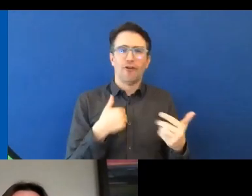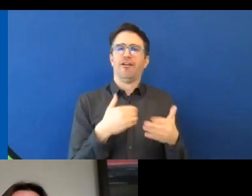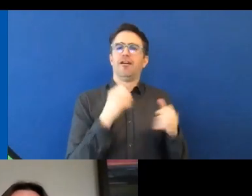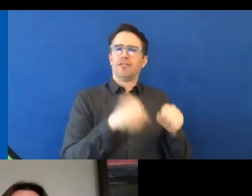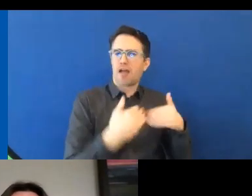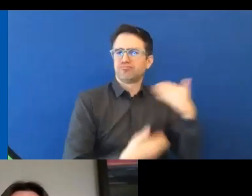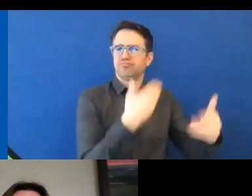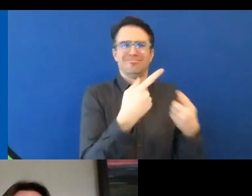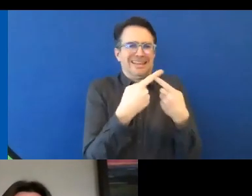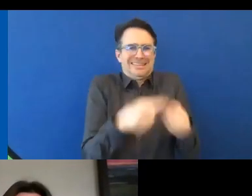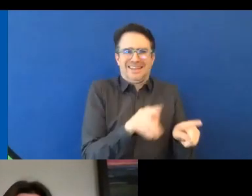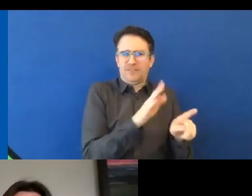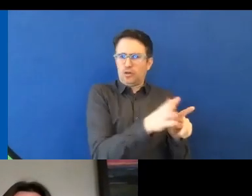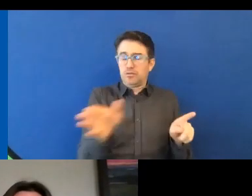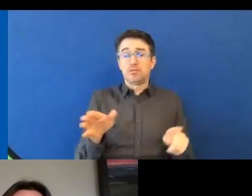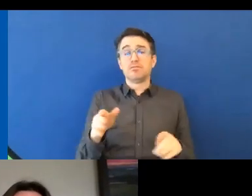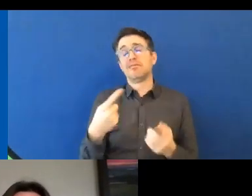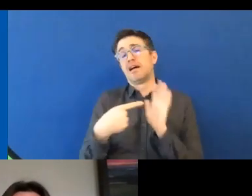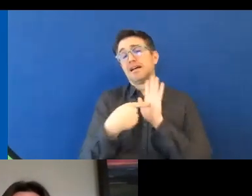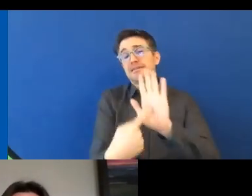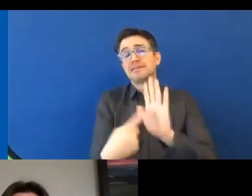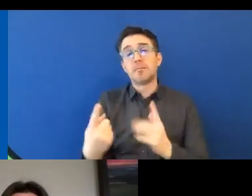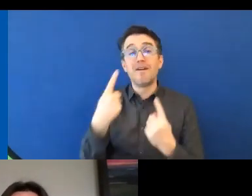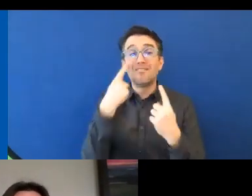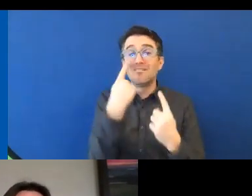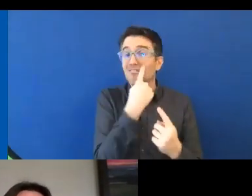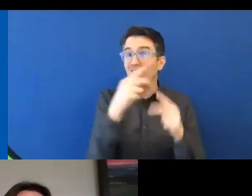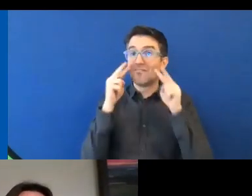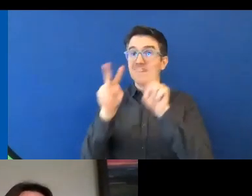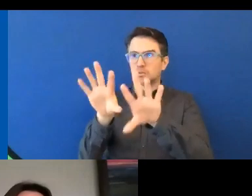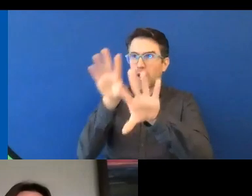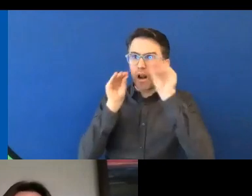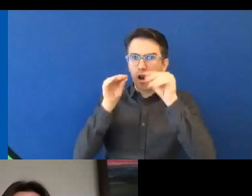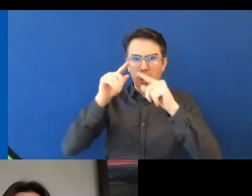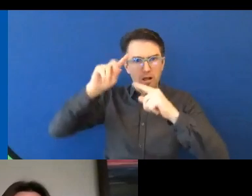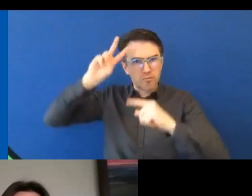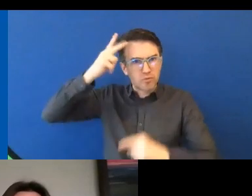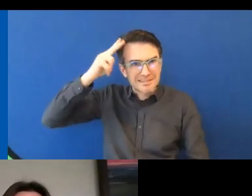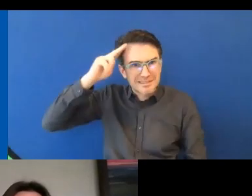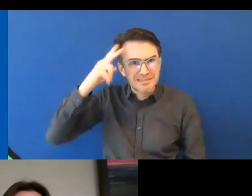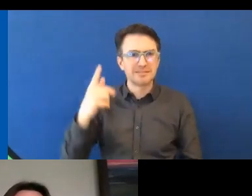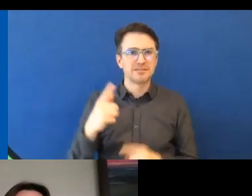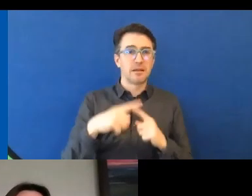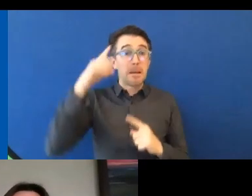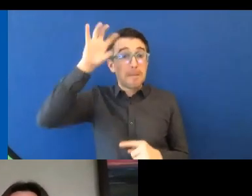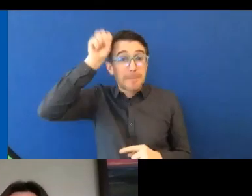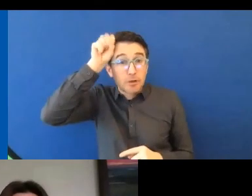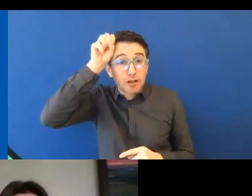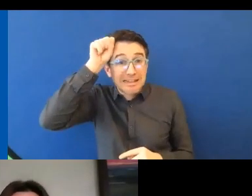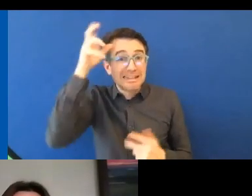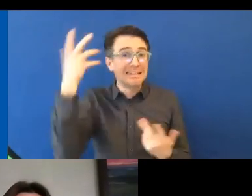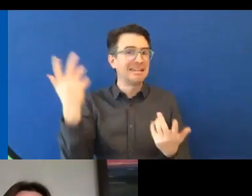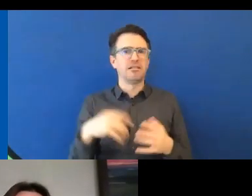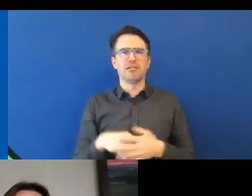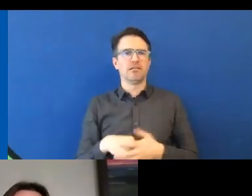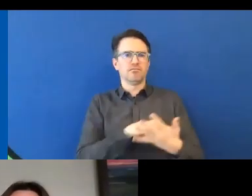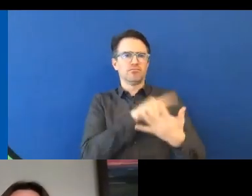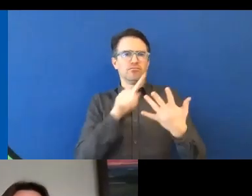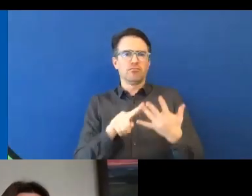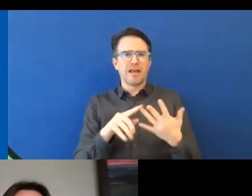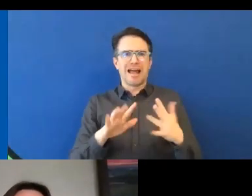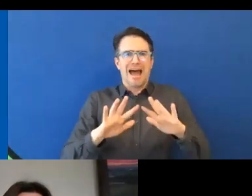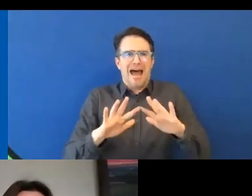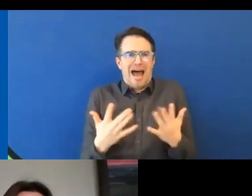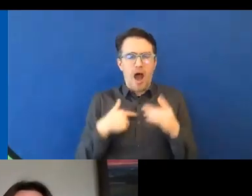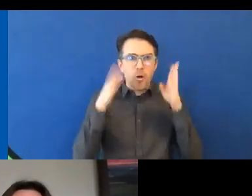is that there's a natural variation in human capacity on those variables that is true of all humans. So